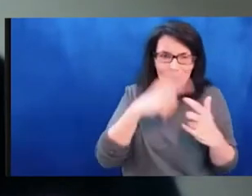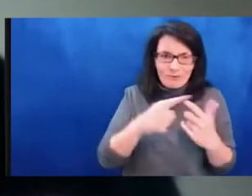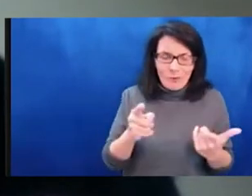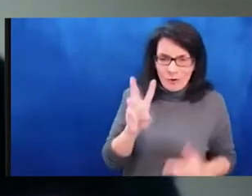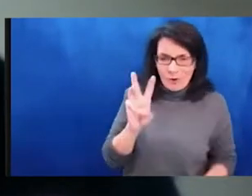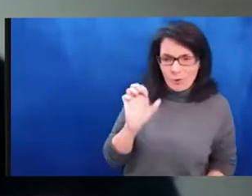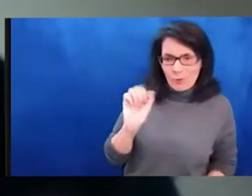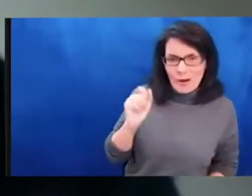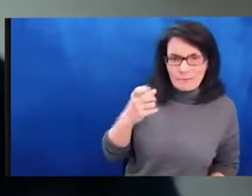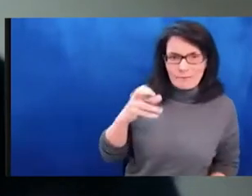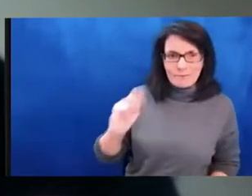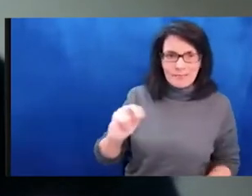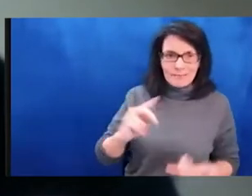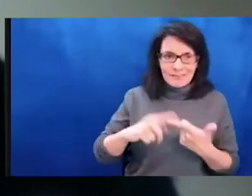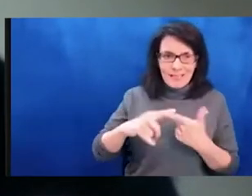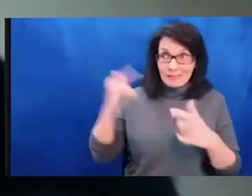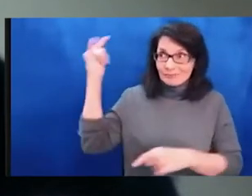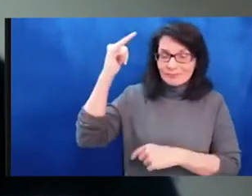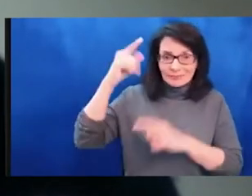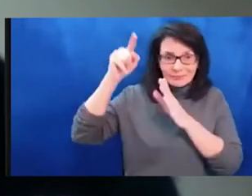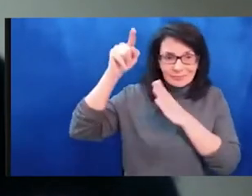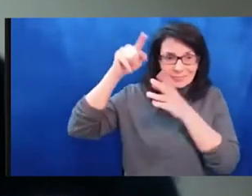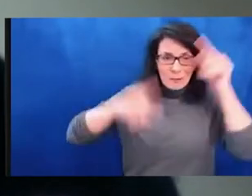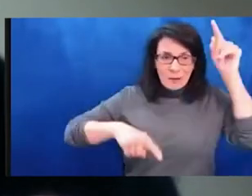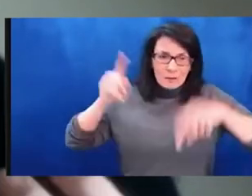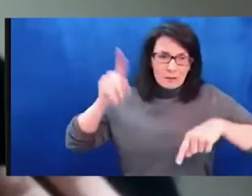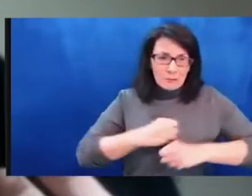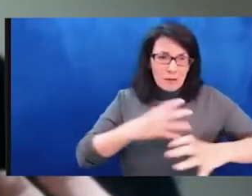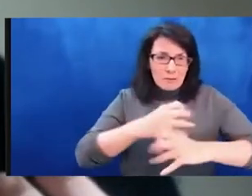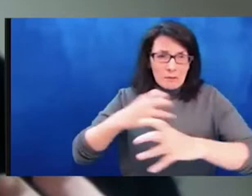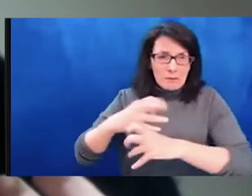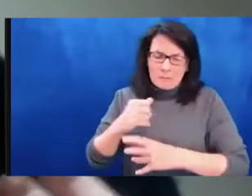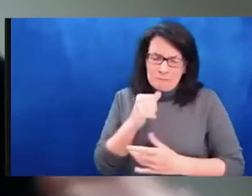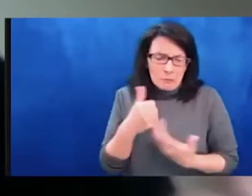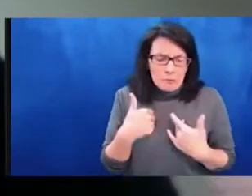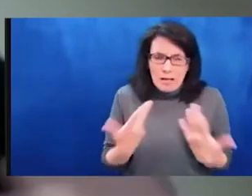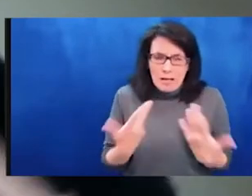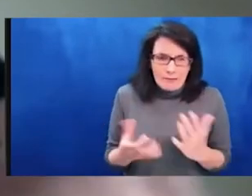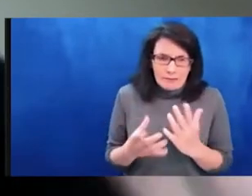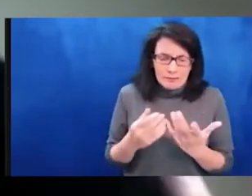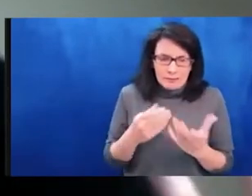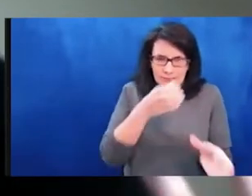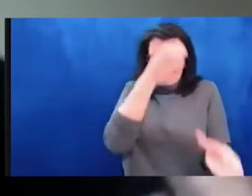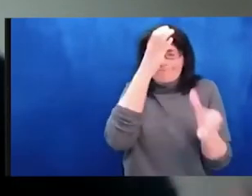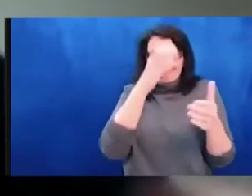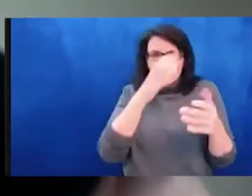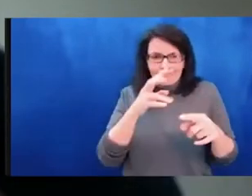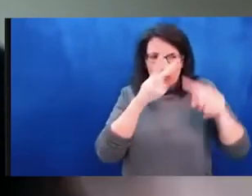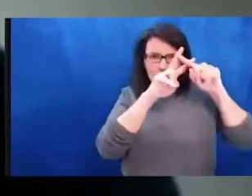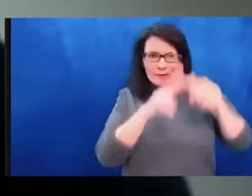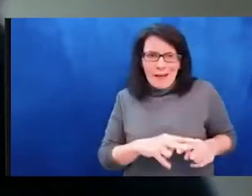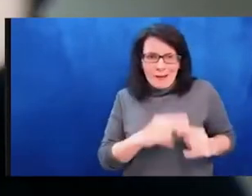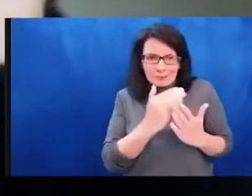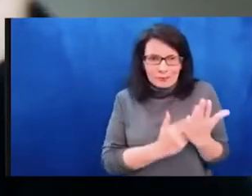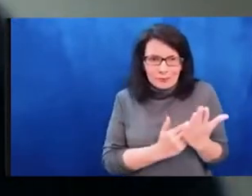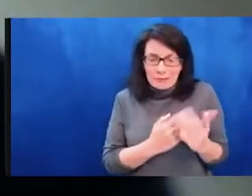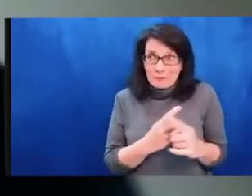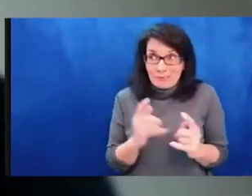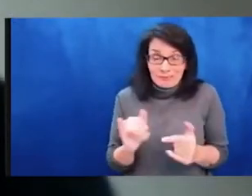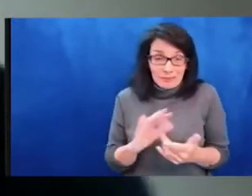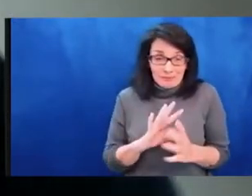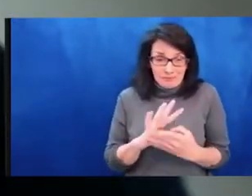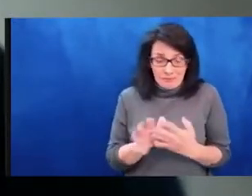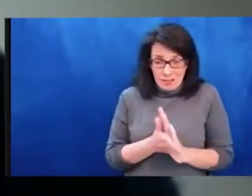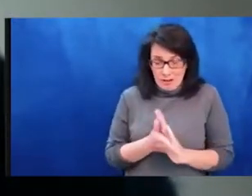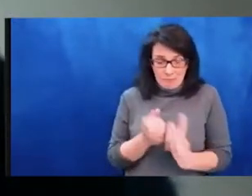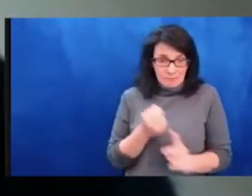fact that a neighboring country is I had to learn a whole new vocabulary to